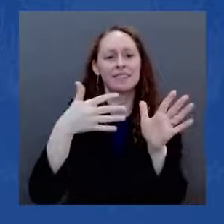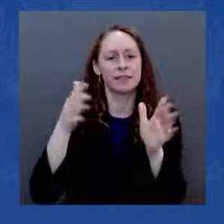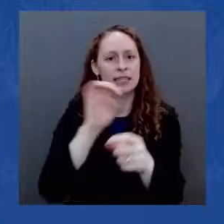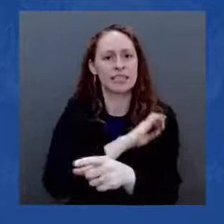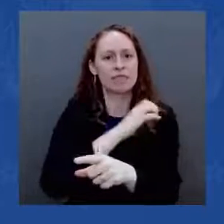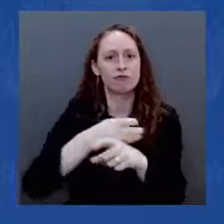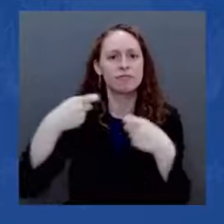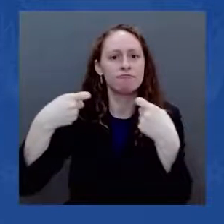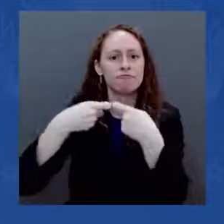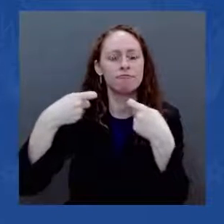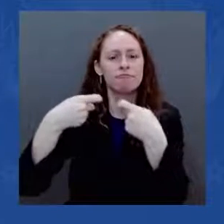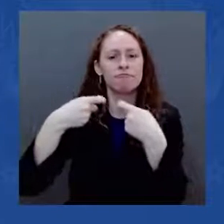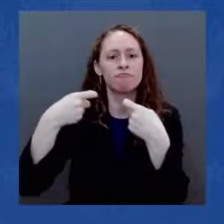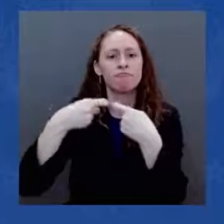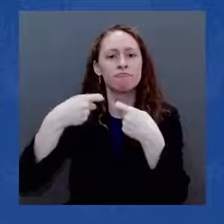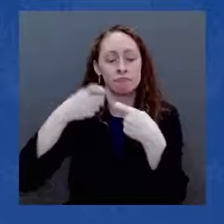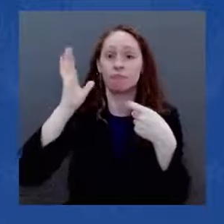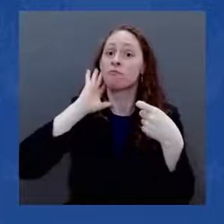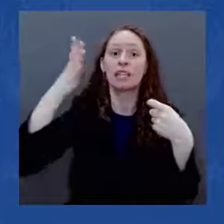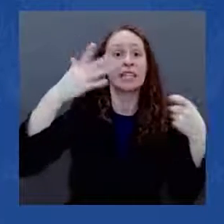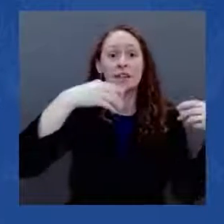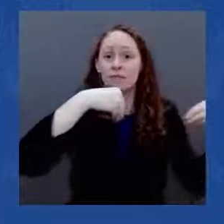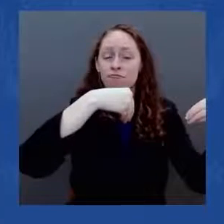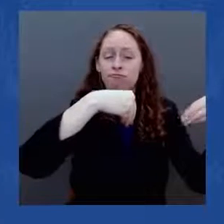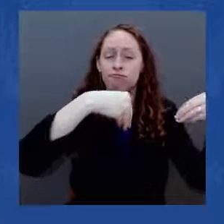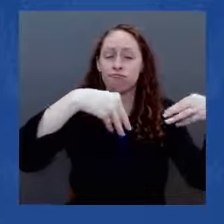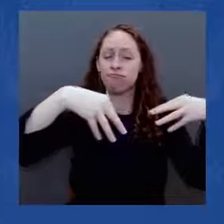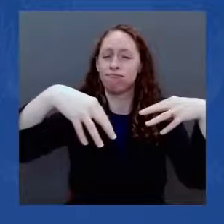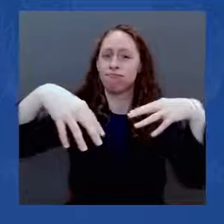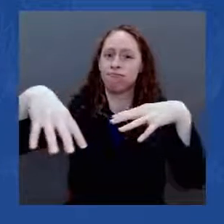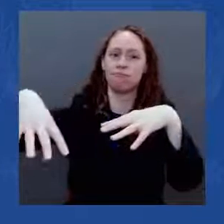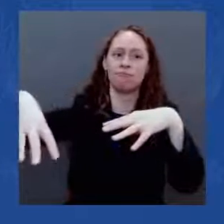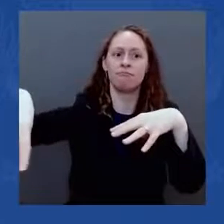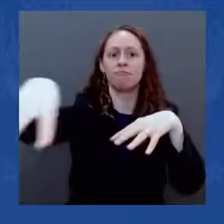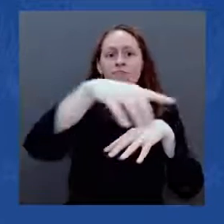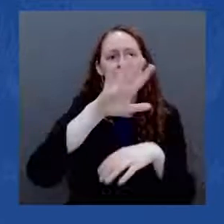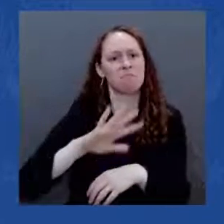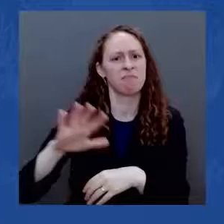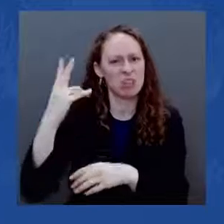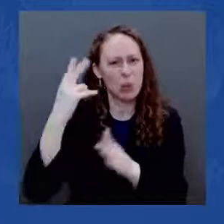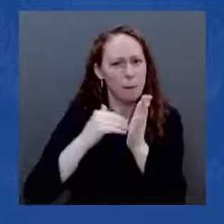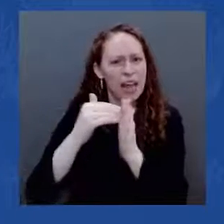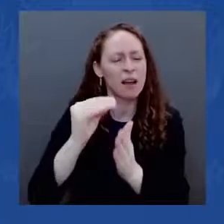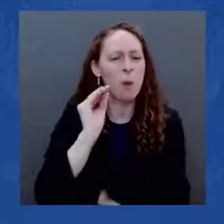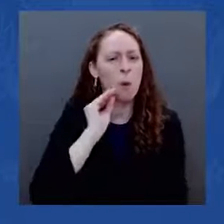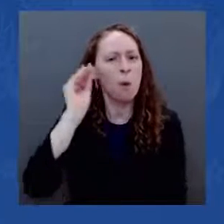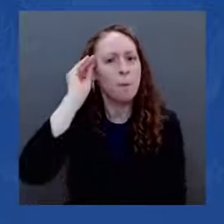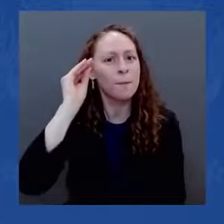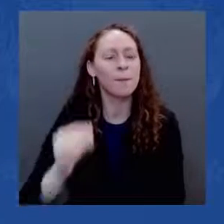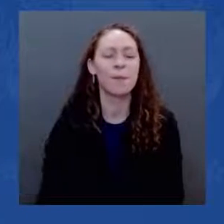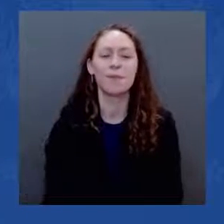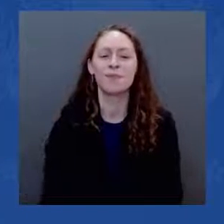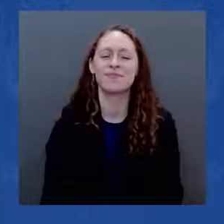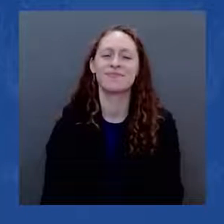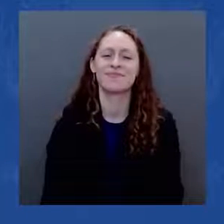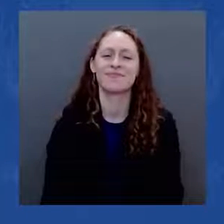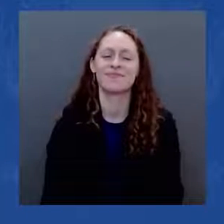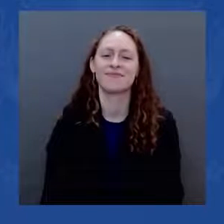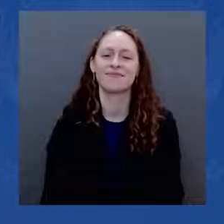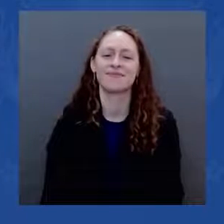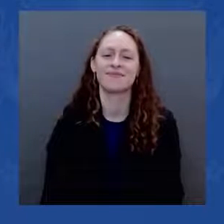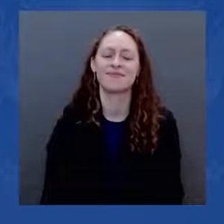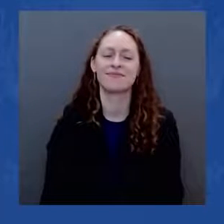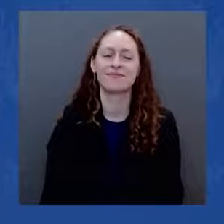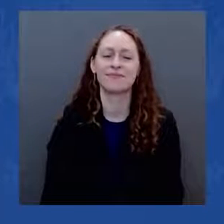be outsourced. We've also seen the impact of extreme weather, taking down transmission lines, leaving cities and communities